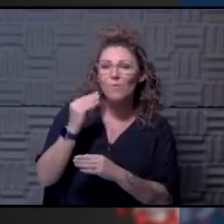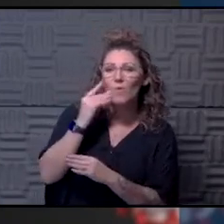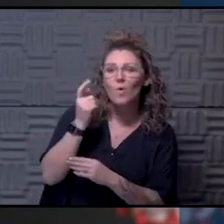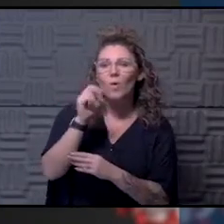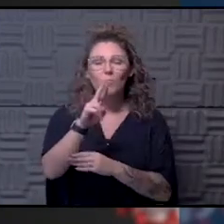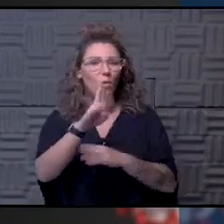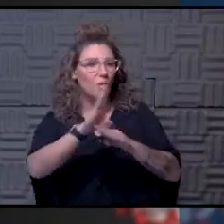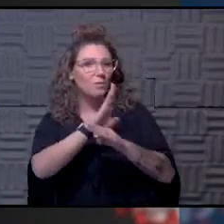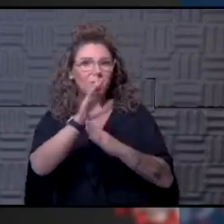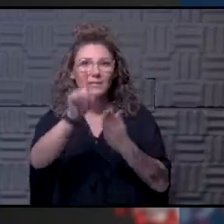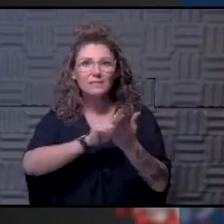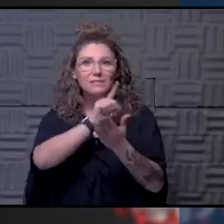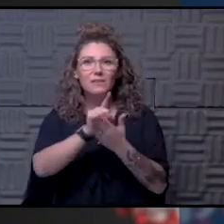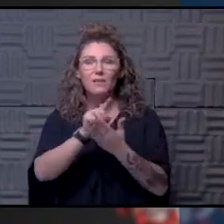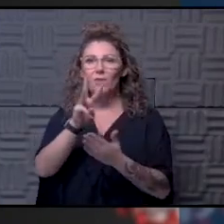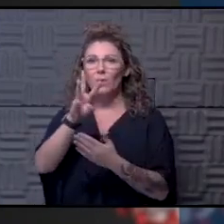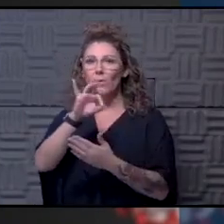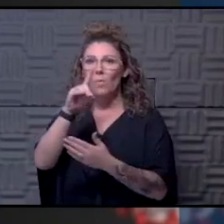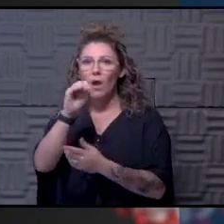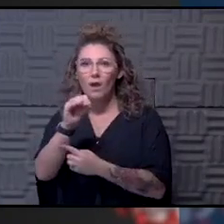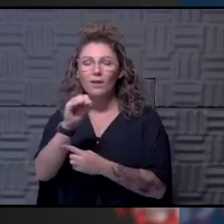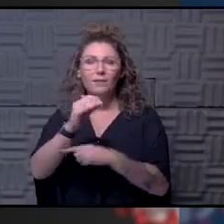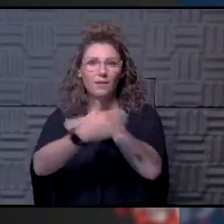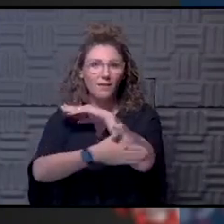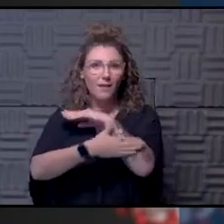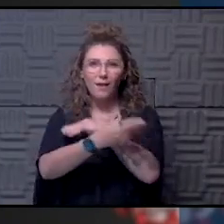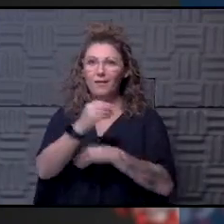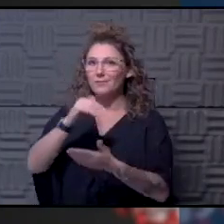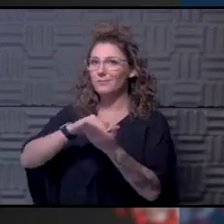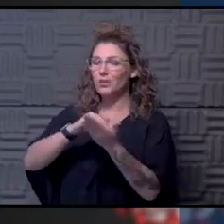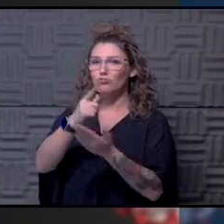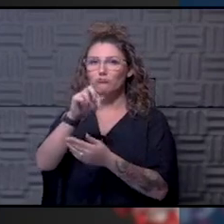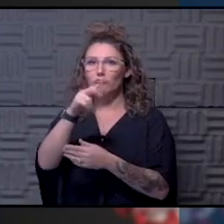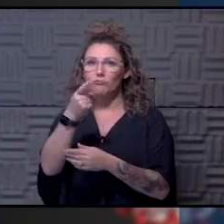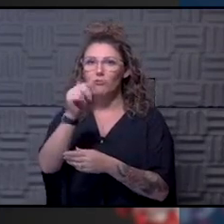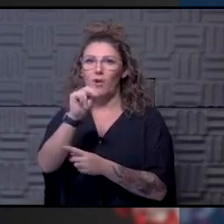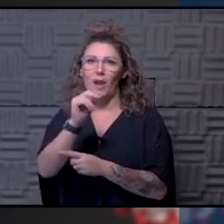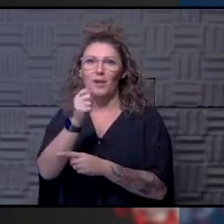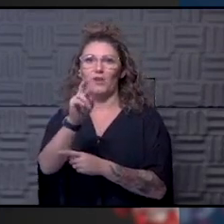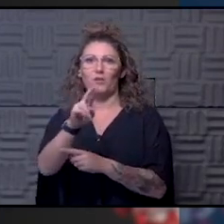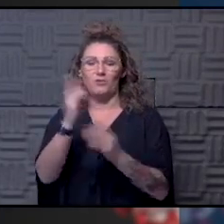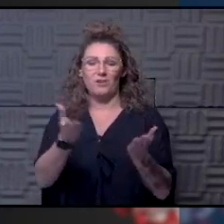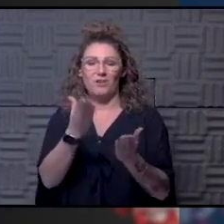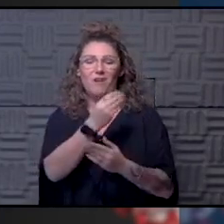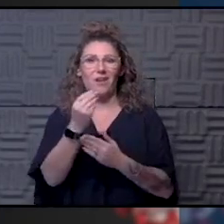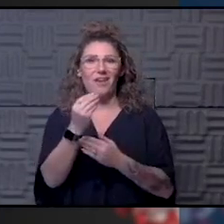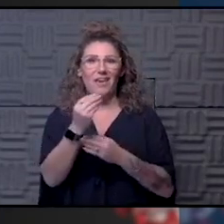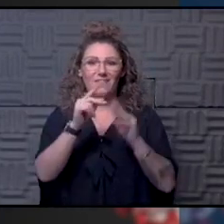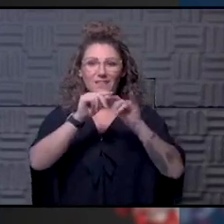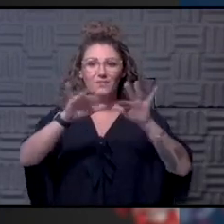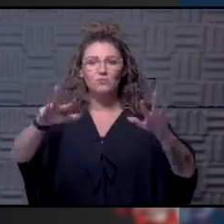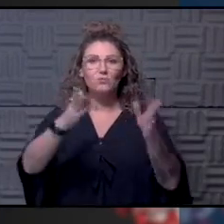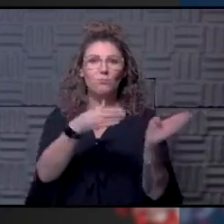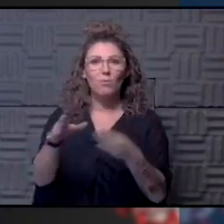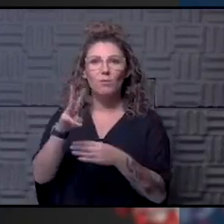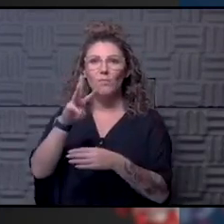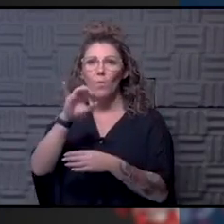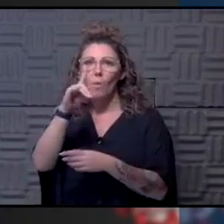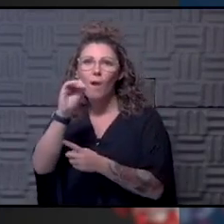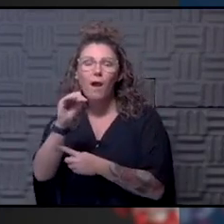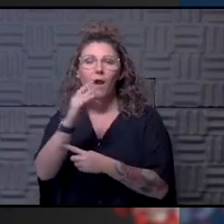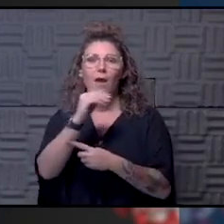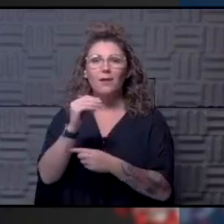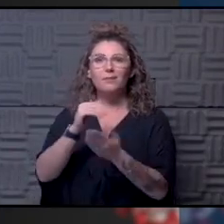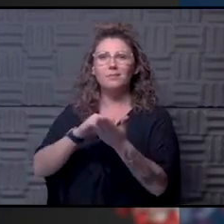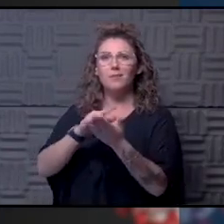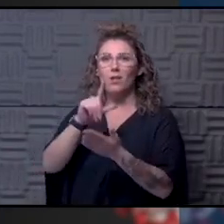the business hours, cetera, in Wyandotte County, and Dr. Greiner will be here to help us talk about that, as well as the vaccine distribution plan for Wyandotte. And Dr. Glenn's going to talk